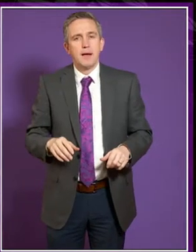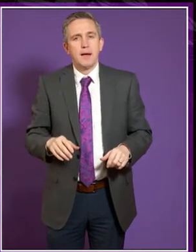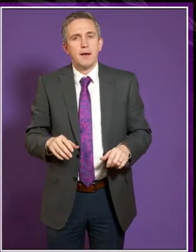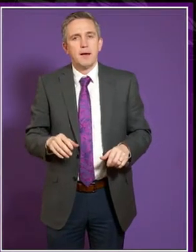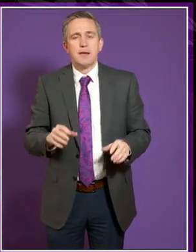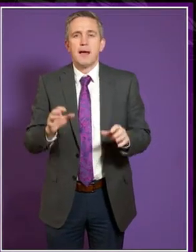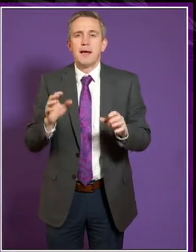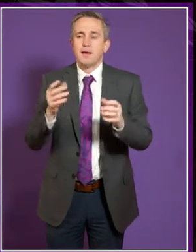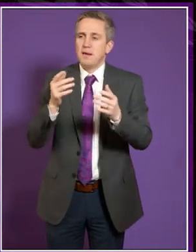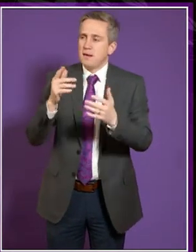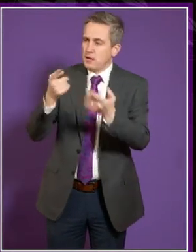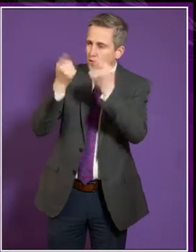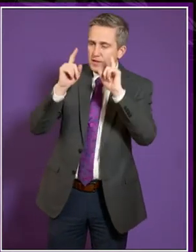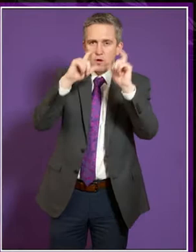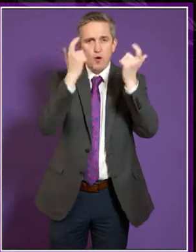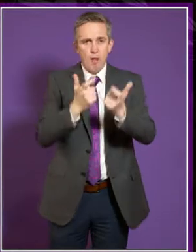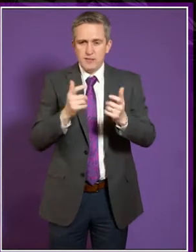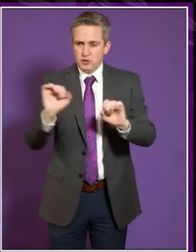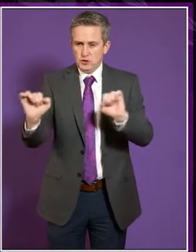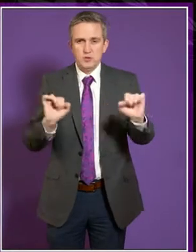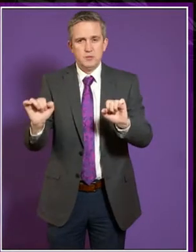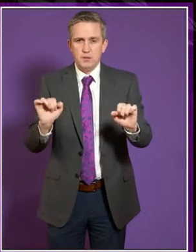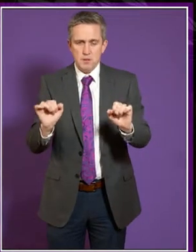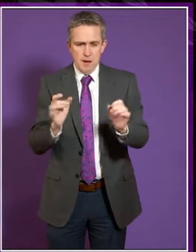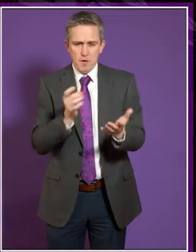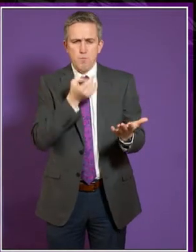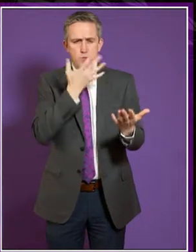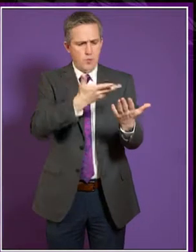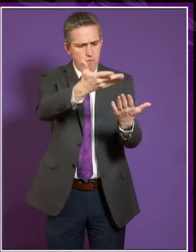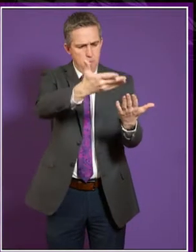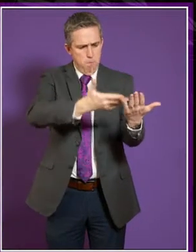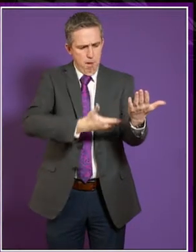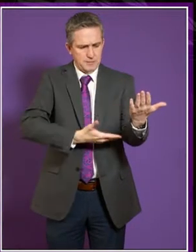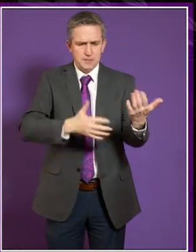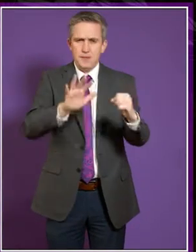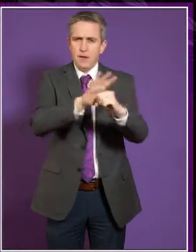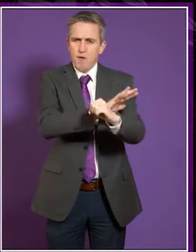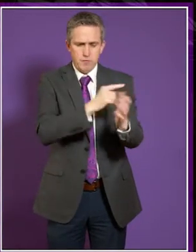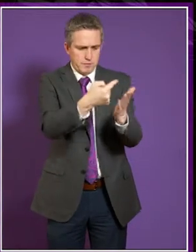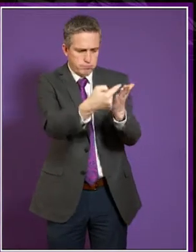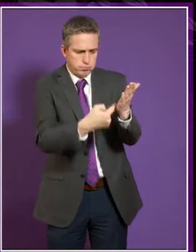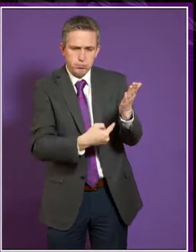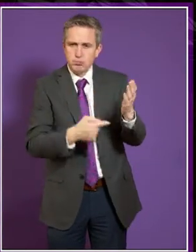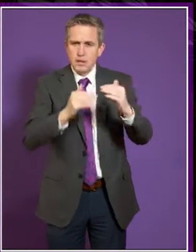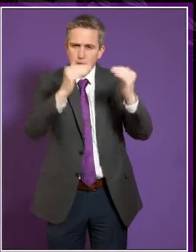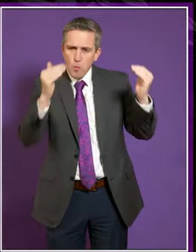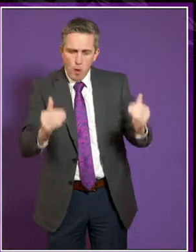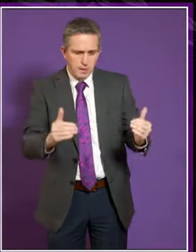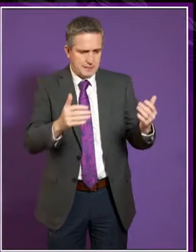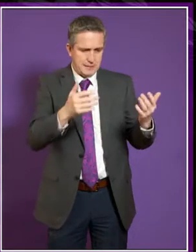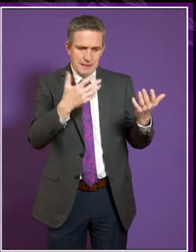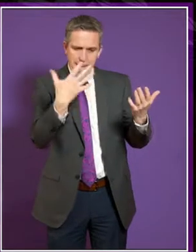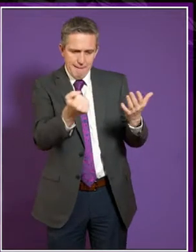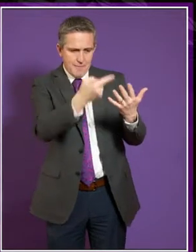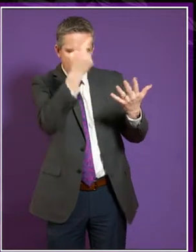institution that has a separate, beautiful, glossy policy on every single aspect of equalities. And they've ticked all the